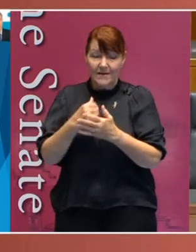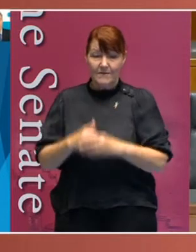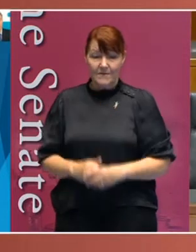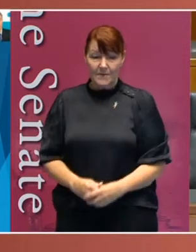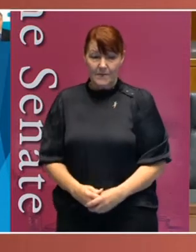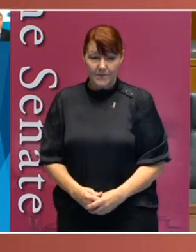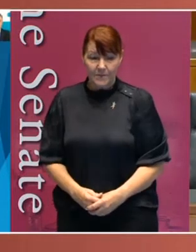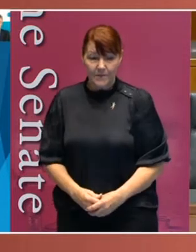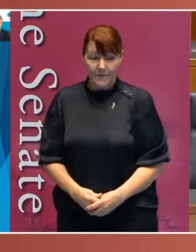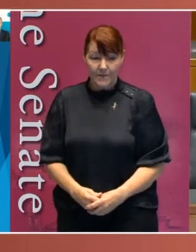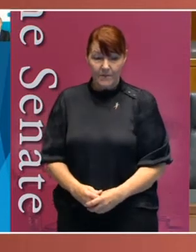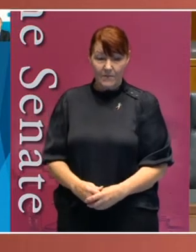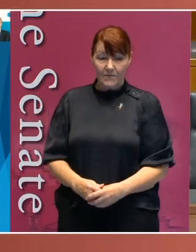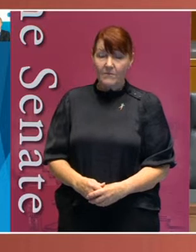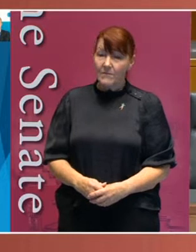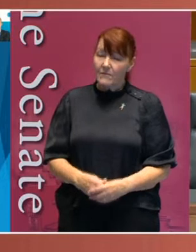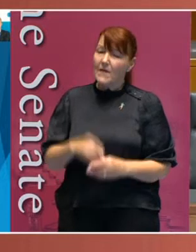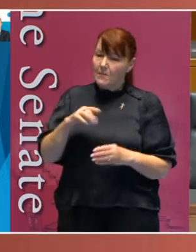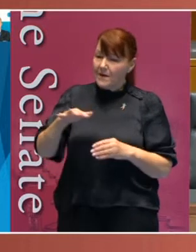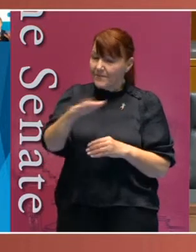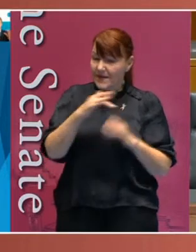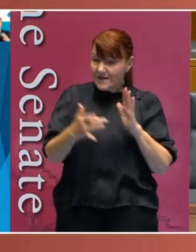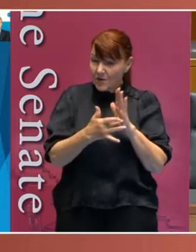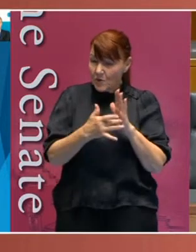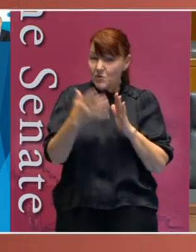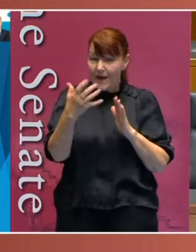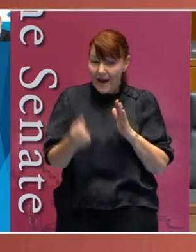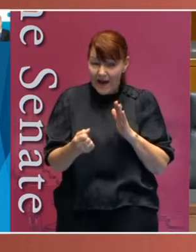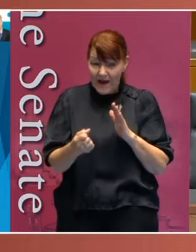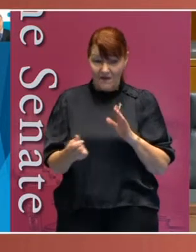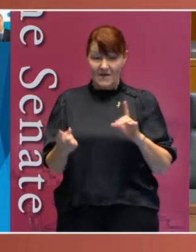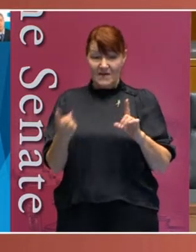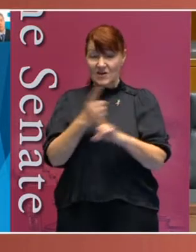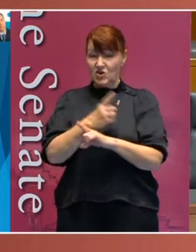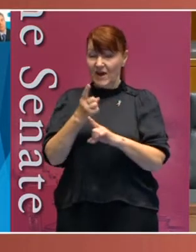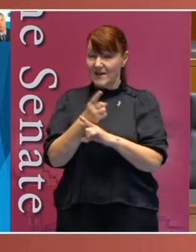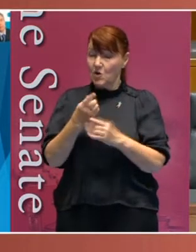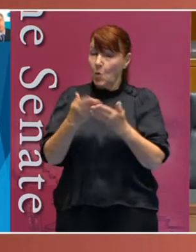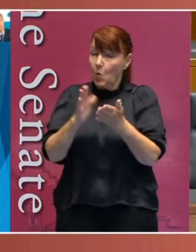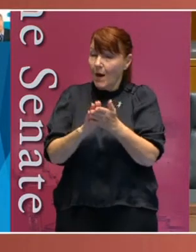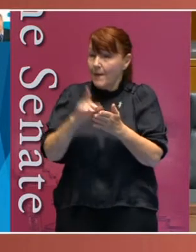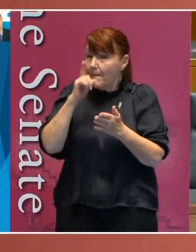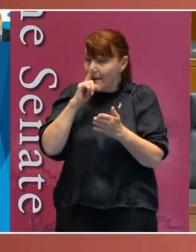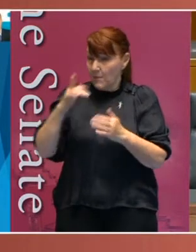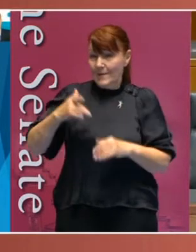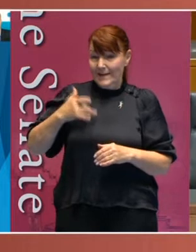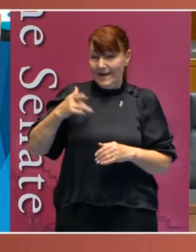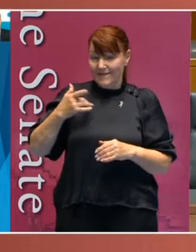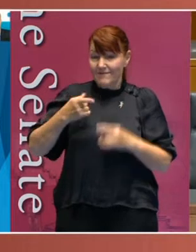But within the technology that exists and the changing lifestyle based on COVID-19,